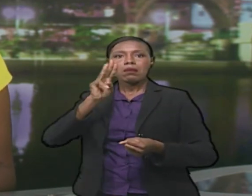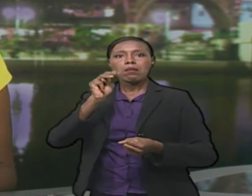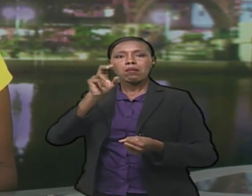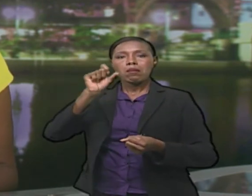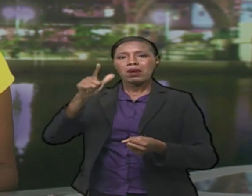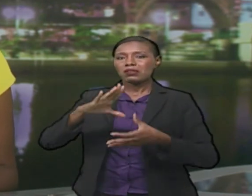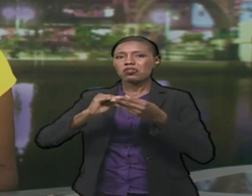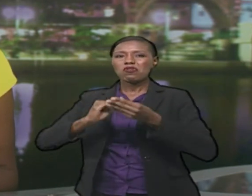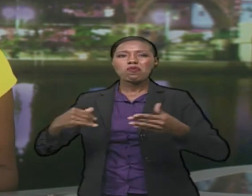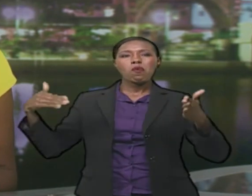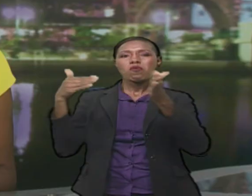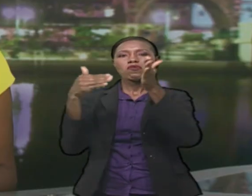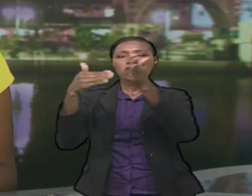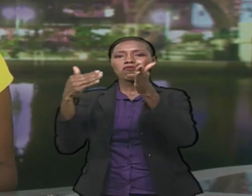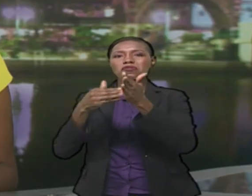out against the ruling.